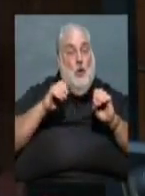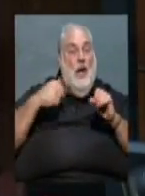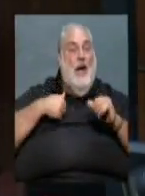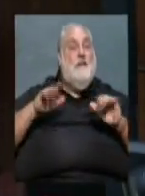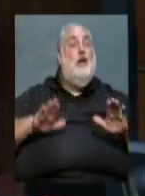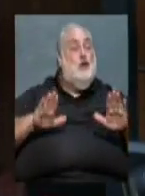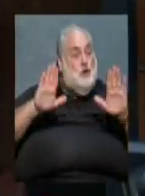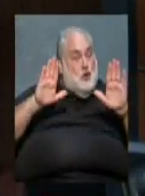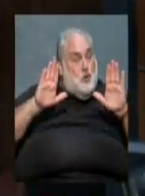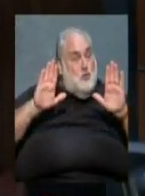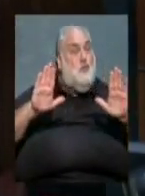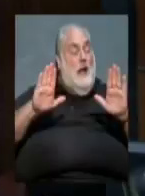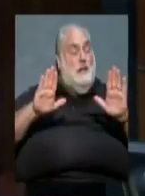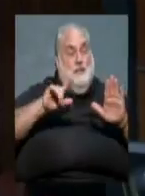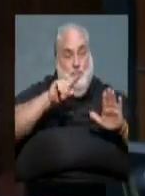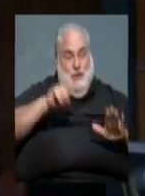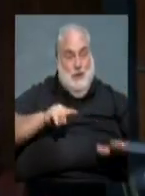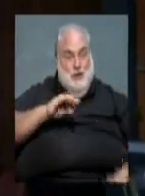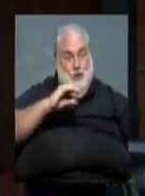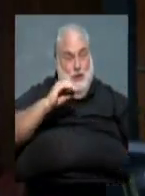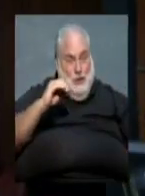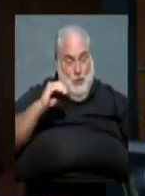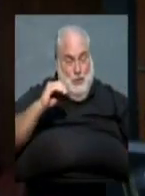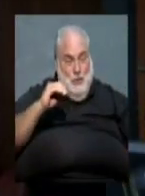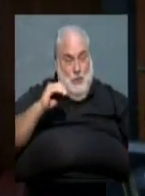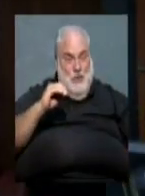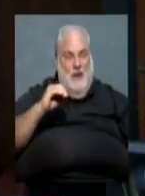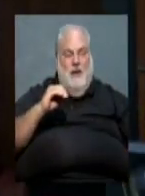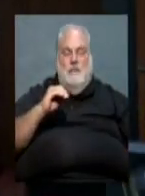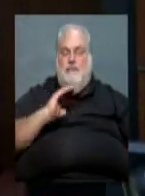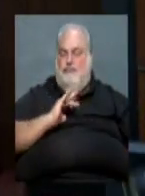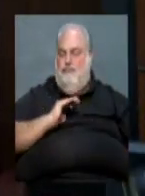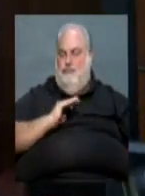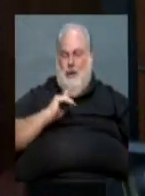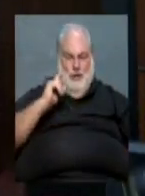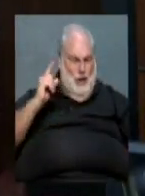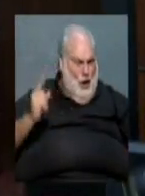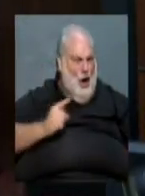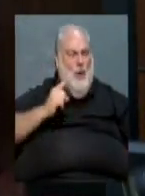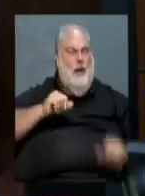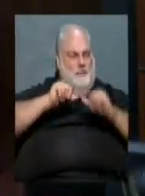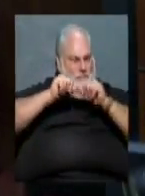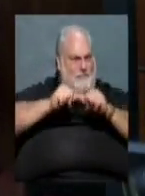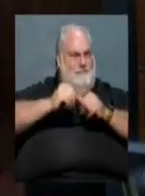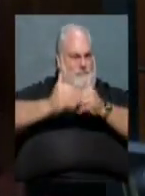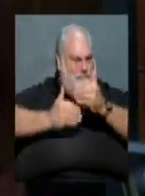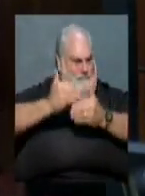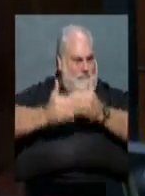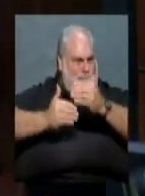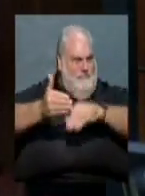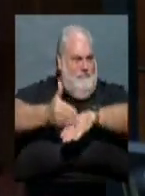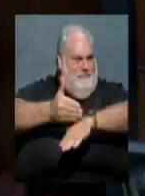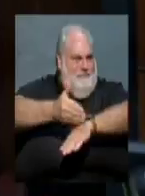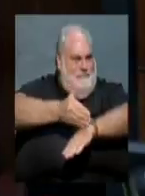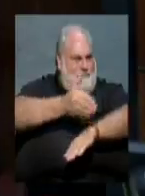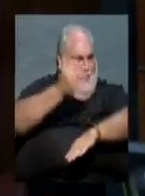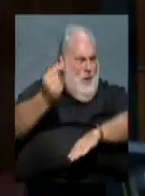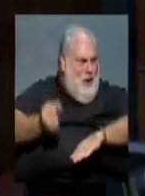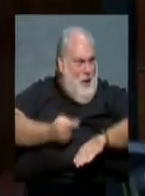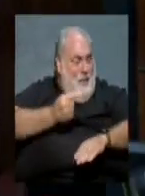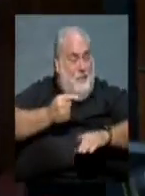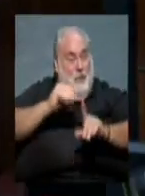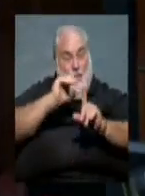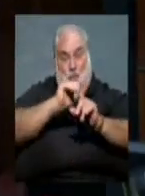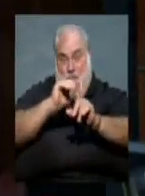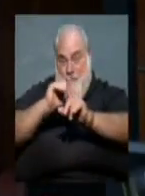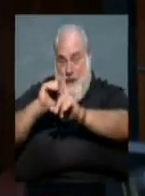now. And I think like any zoo, as great as it is, it's always a work in progress and will always be improving. But I just want to